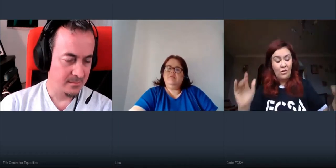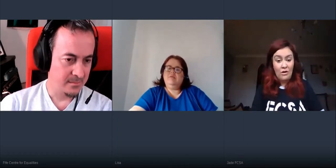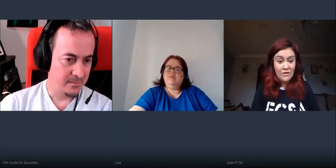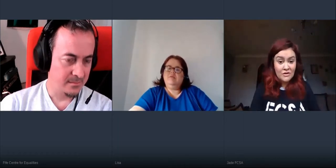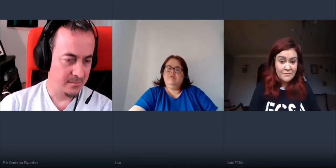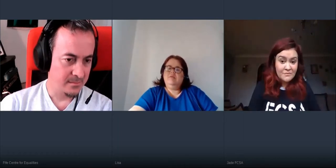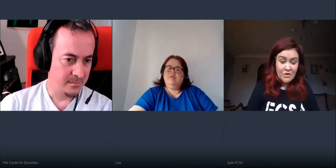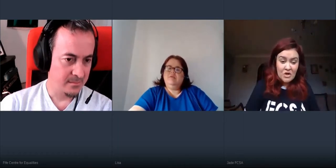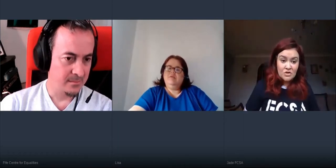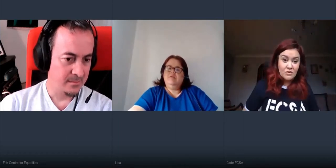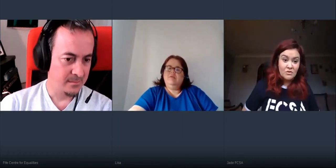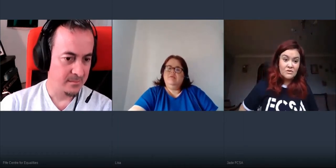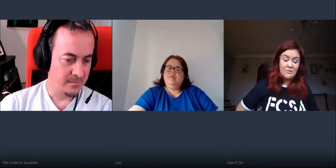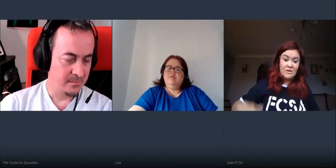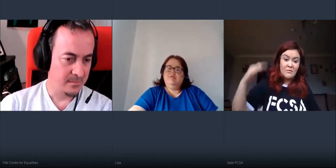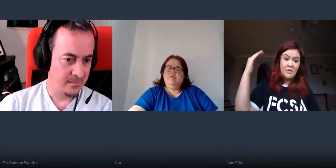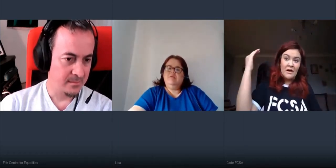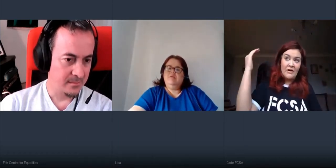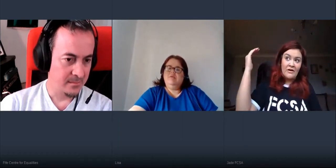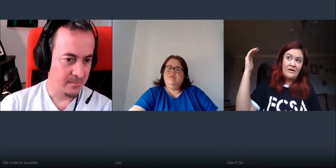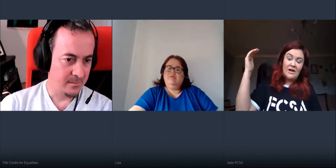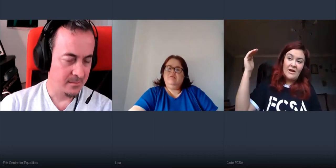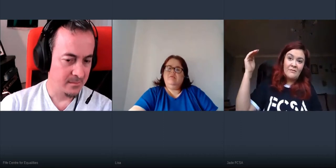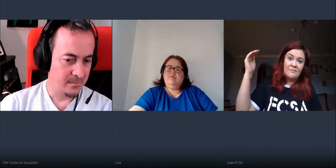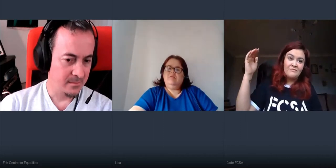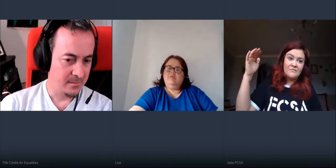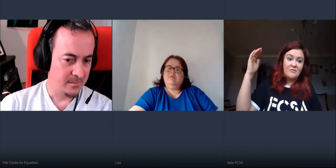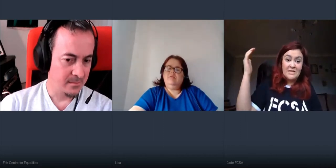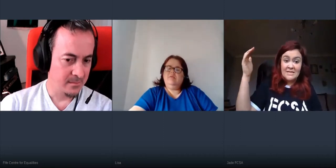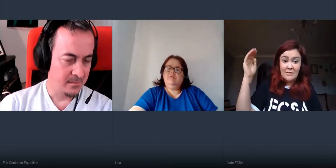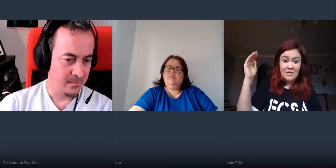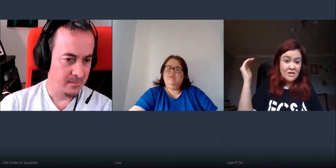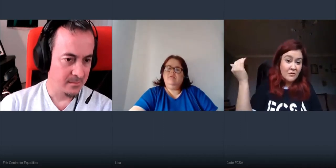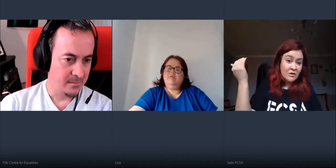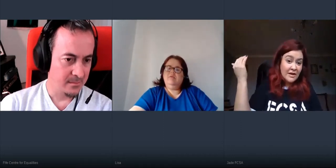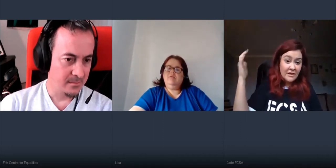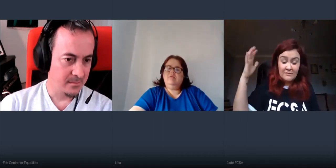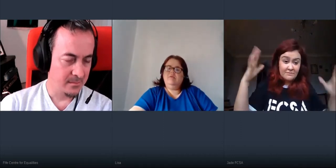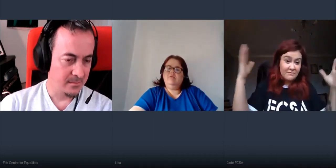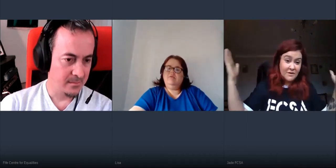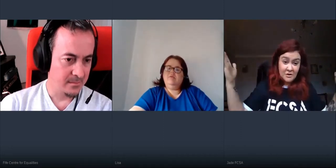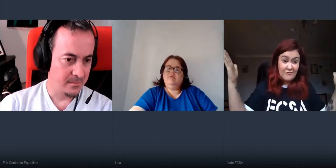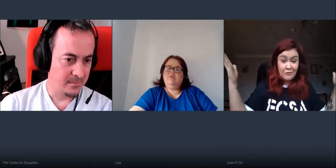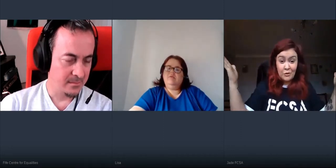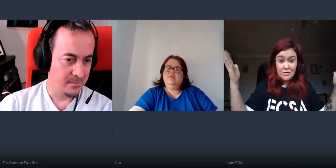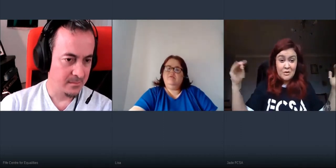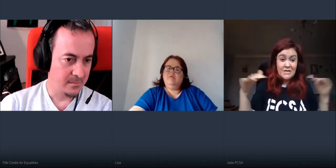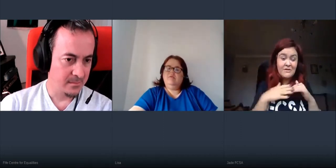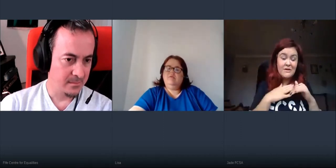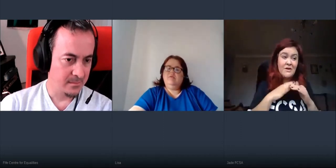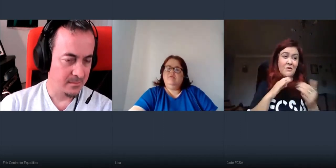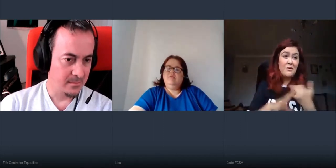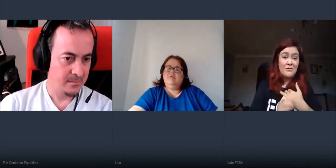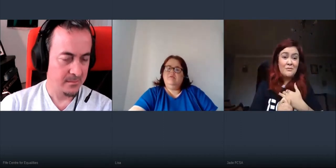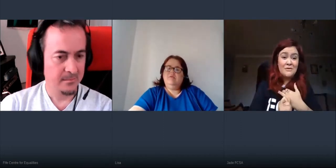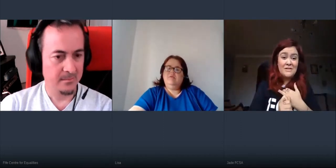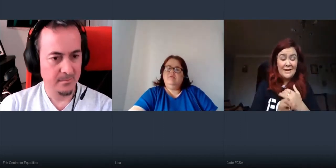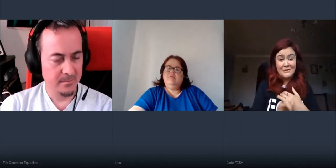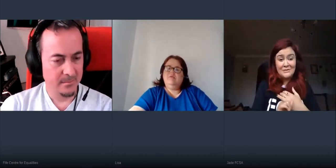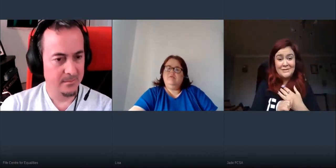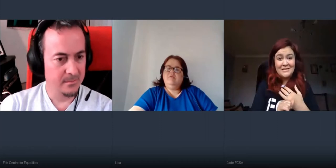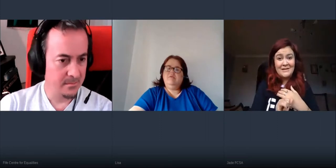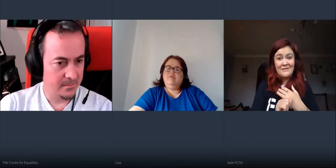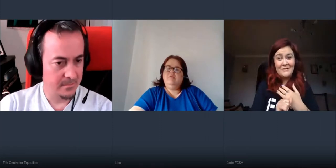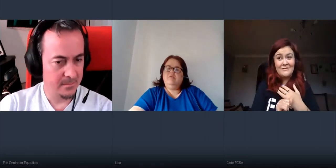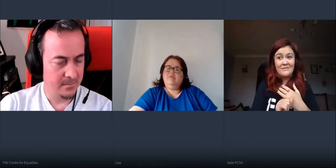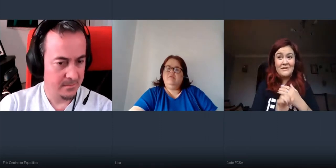authors so some of them are um have been established and they're on like you know have loads of books out one of them's uh just